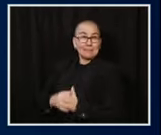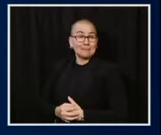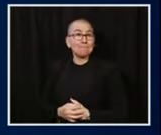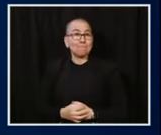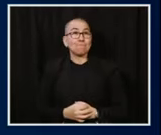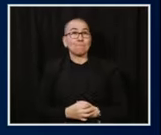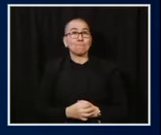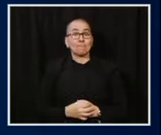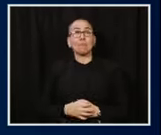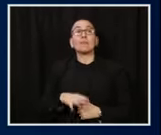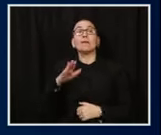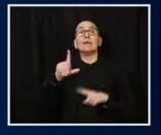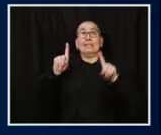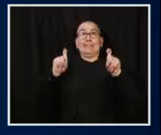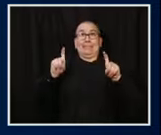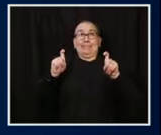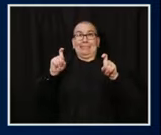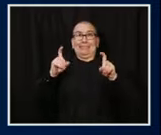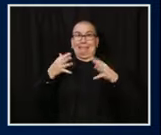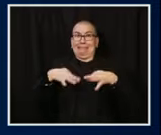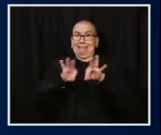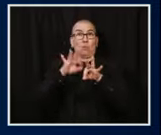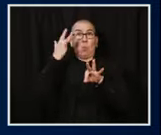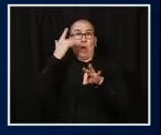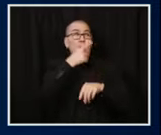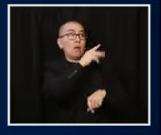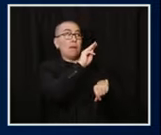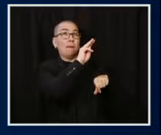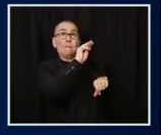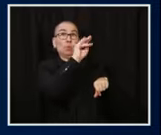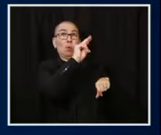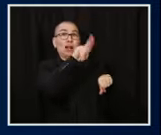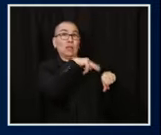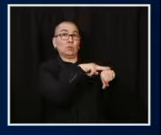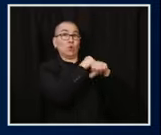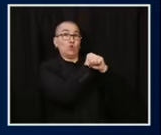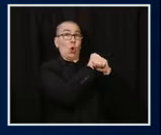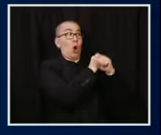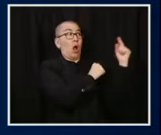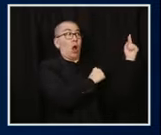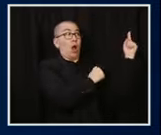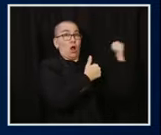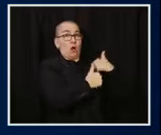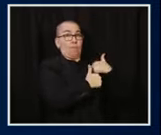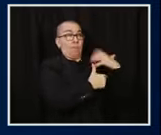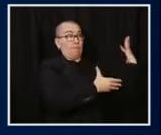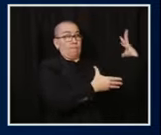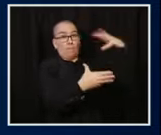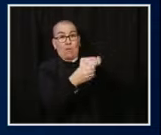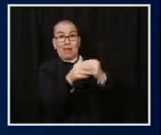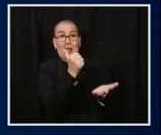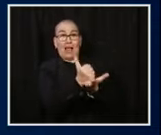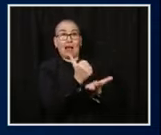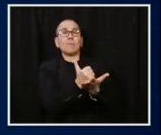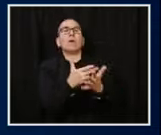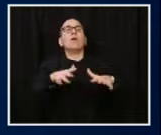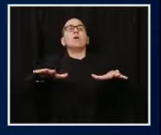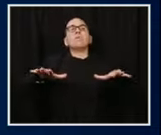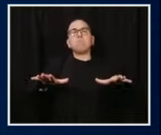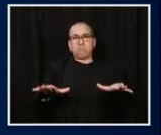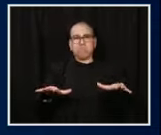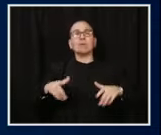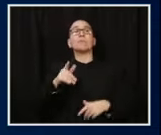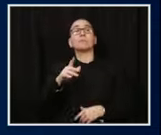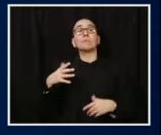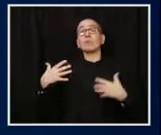made possible through the Minnesota National Guard and then has also transitioned to the support of health systems, physician services, and